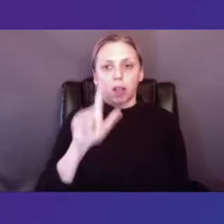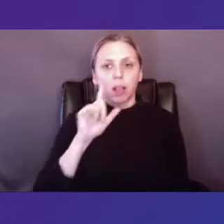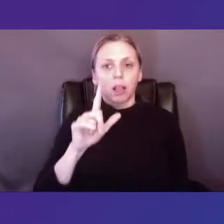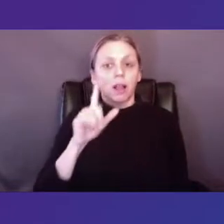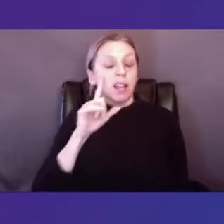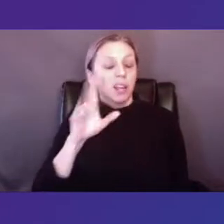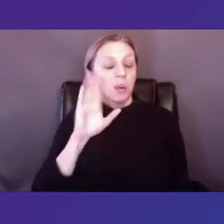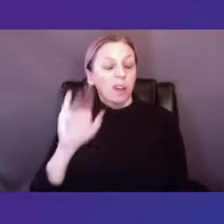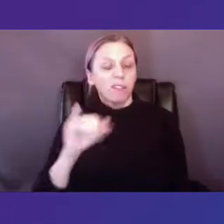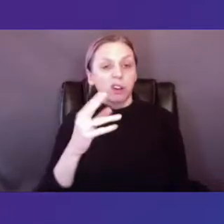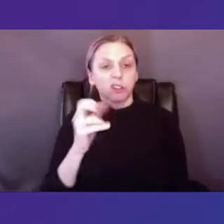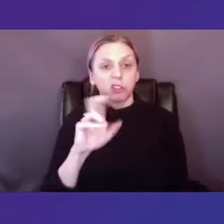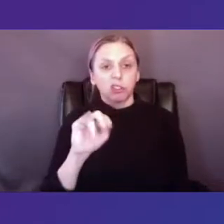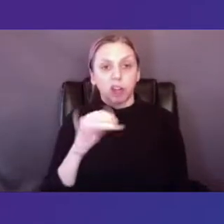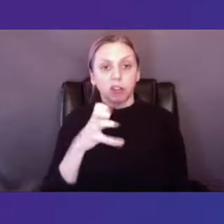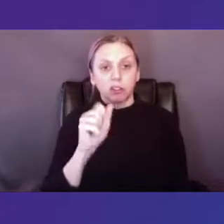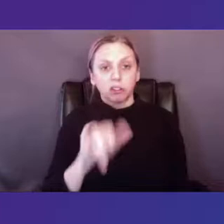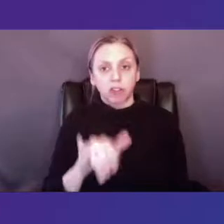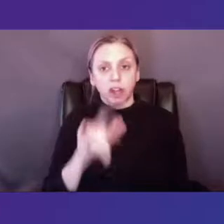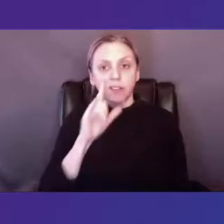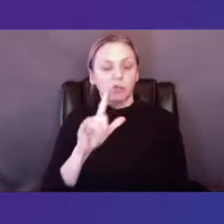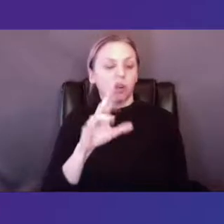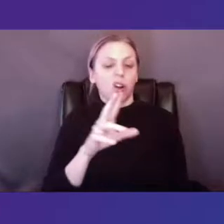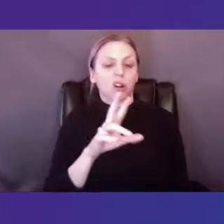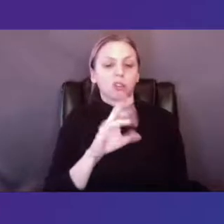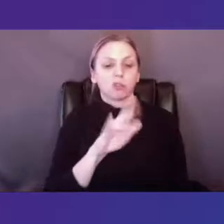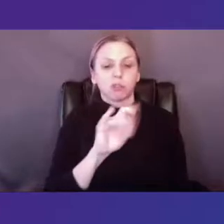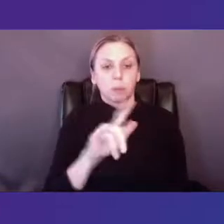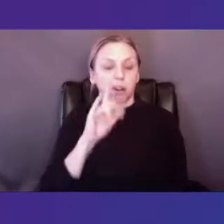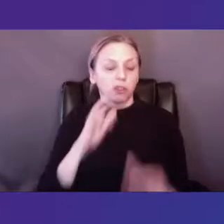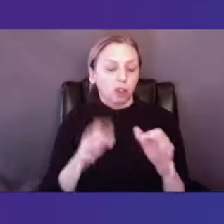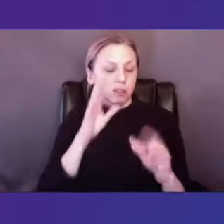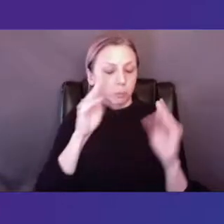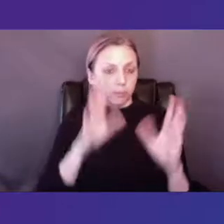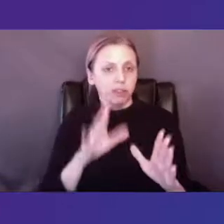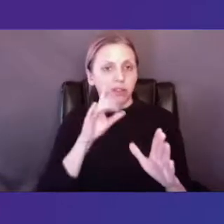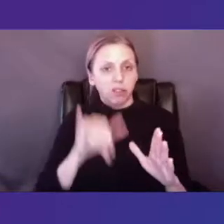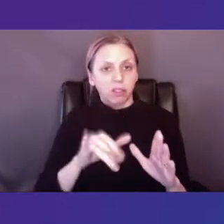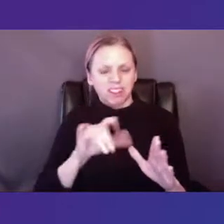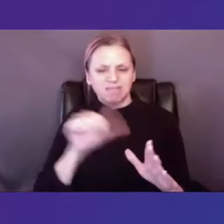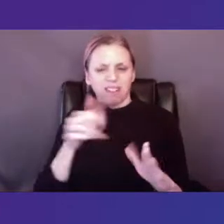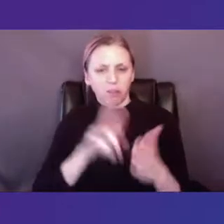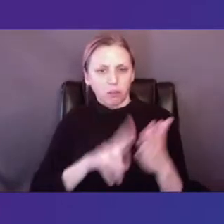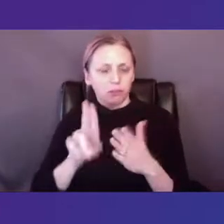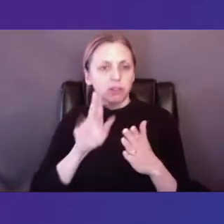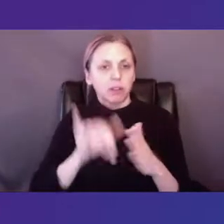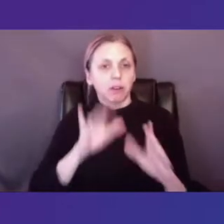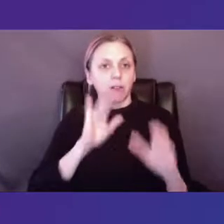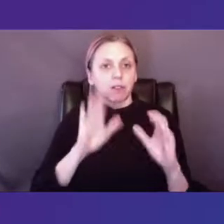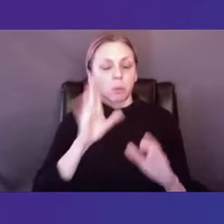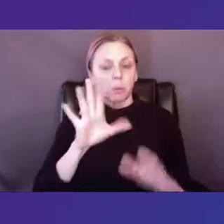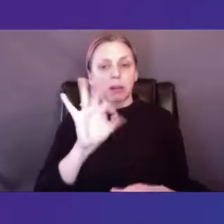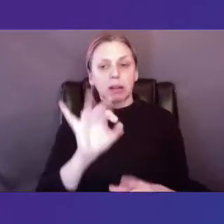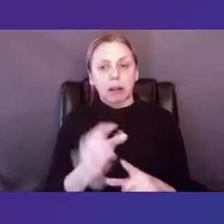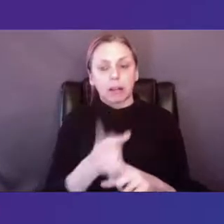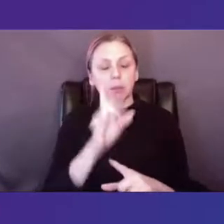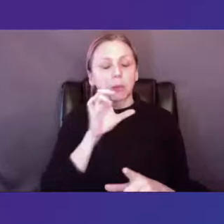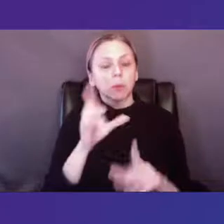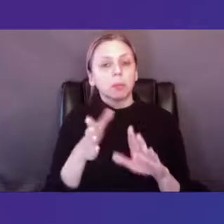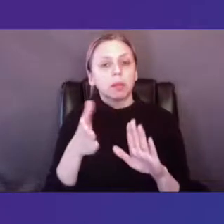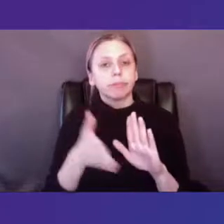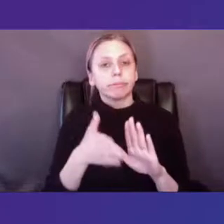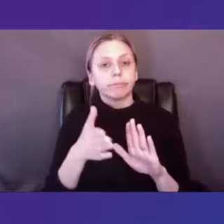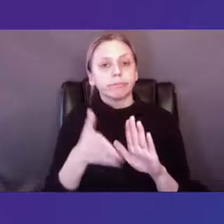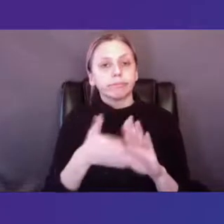and Montclair State University. This conversation will last approximately 90 minutes and will be moderated by